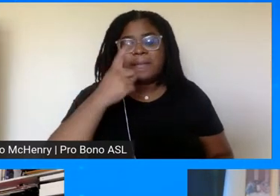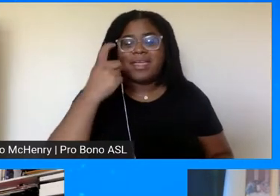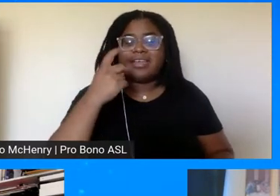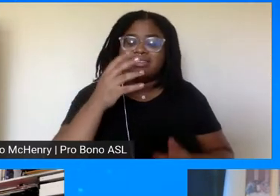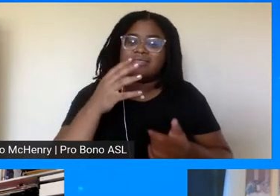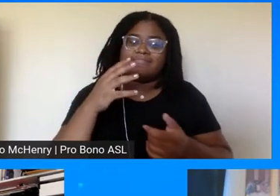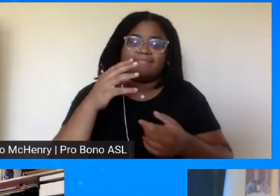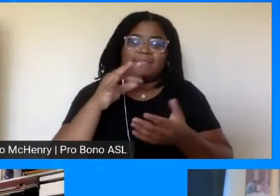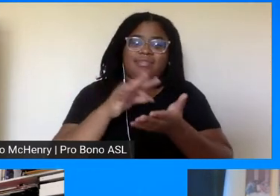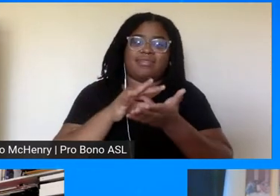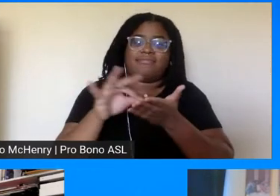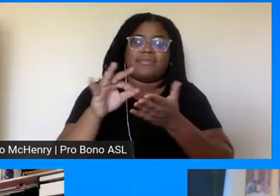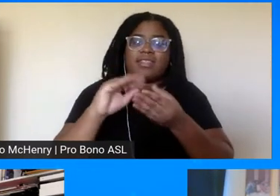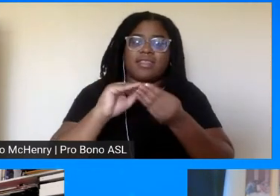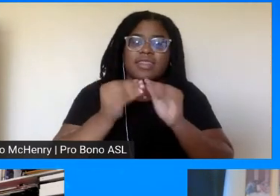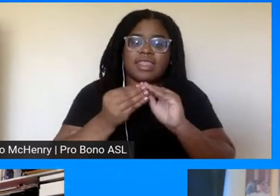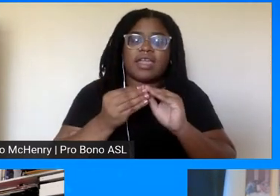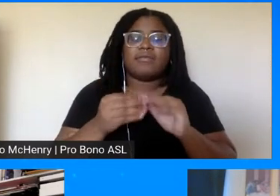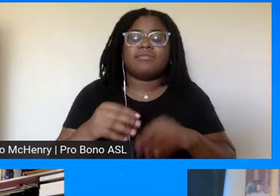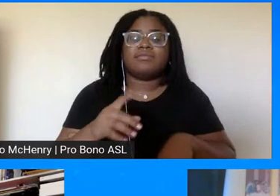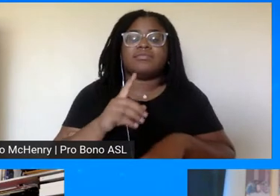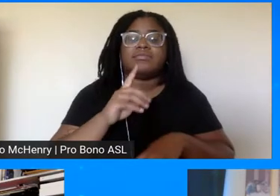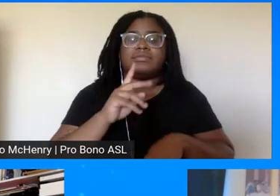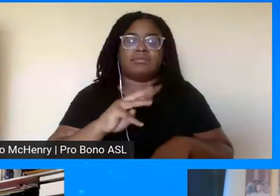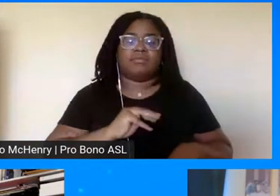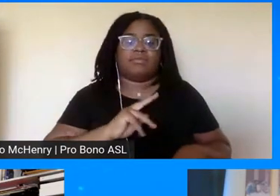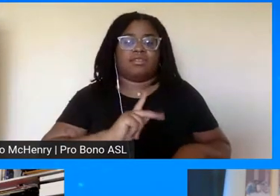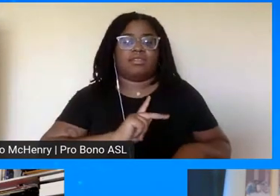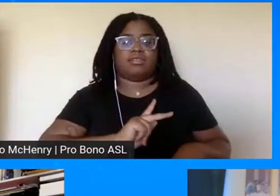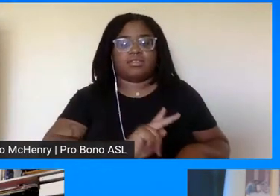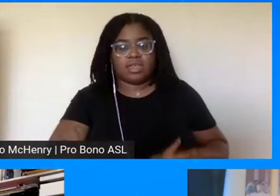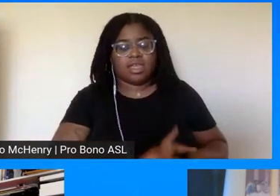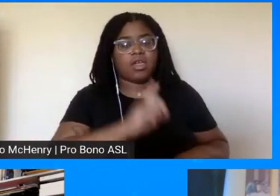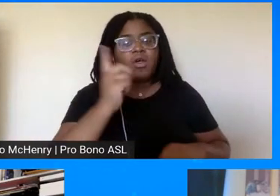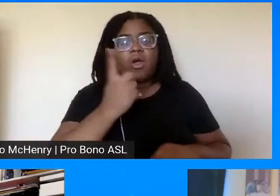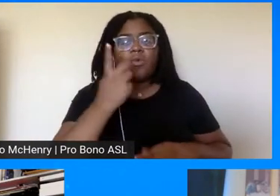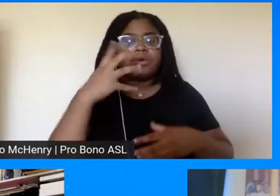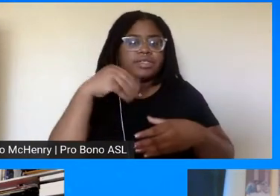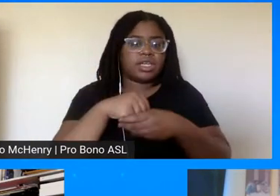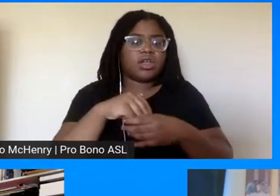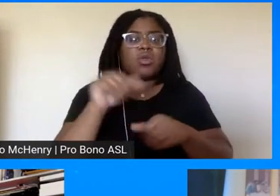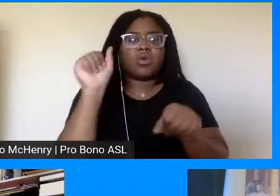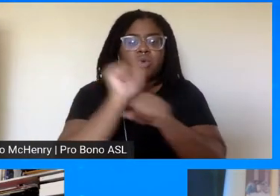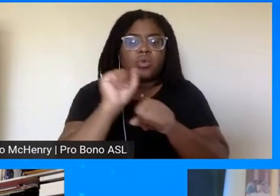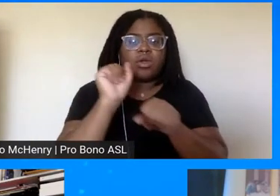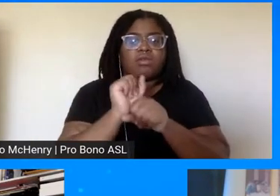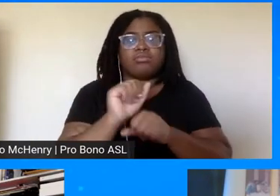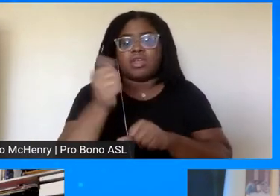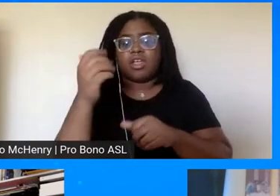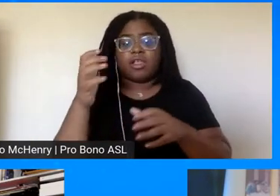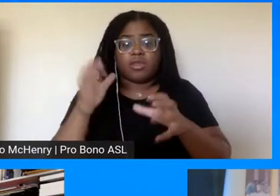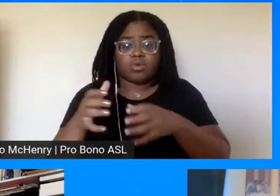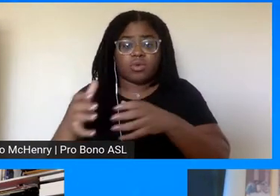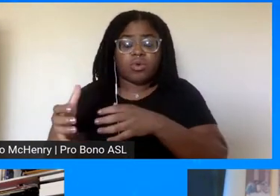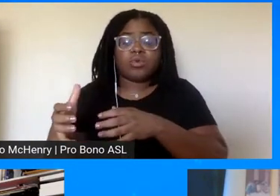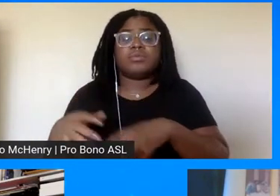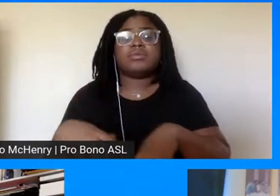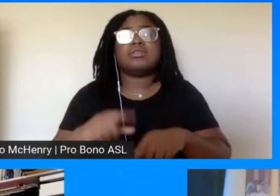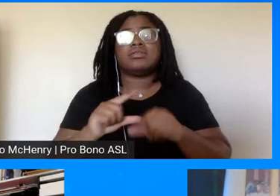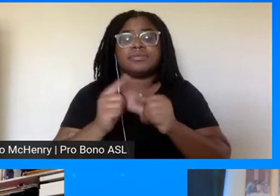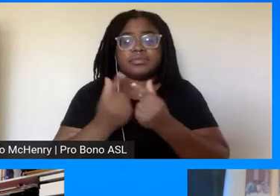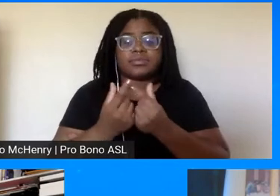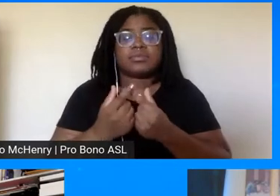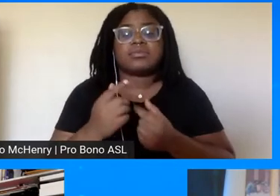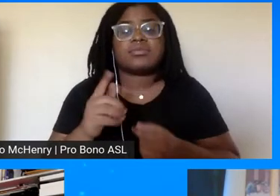include labor and all the things that he did and other with those other um those other groups that were mentioned but labor was certainly one a